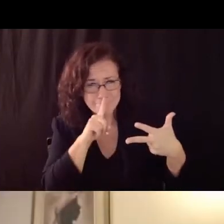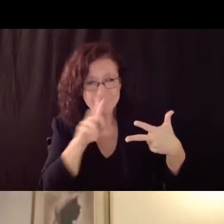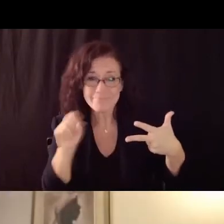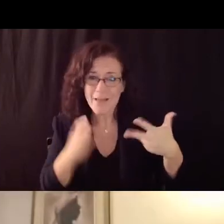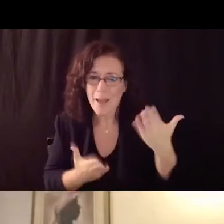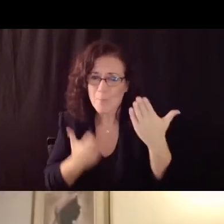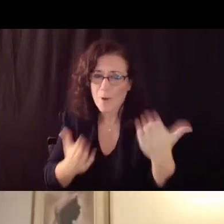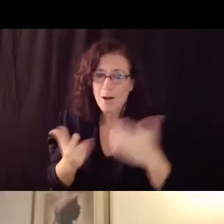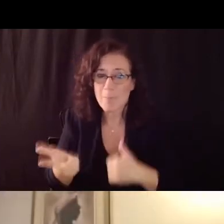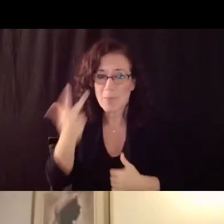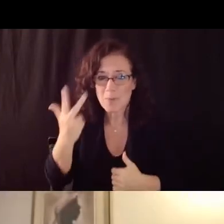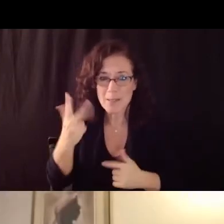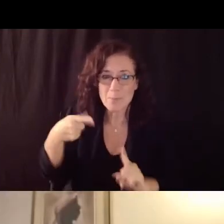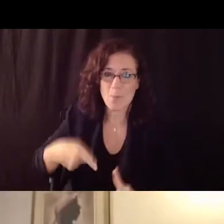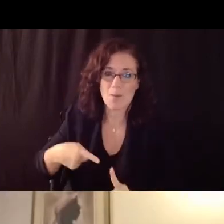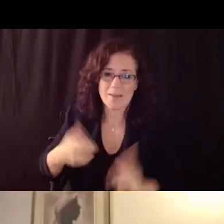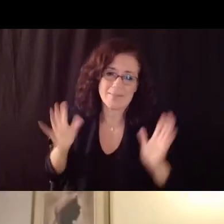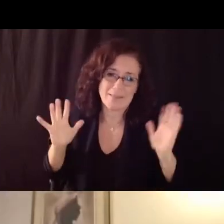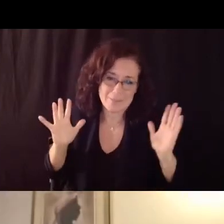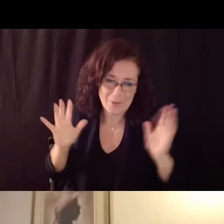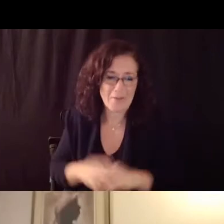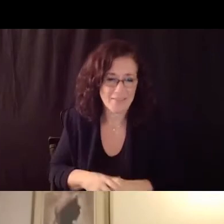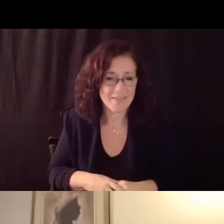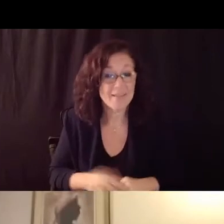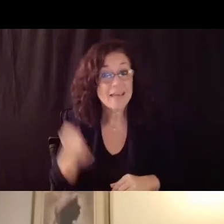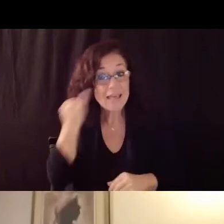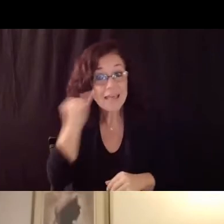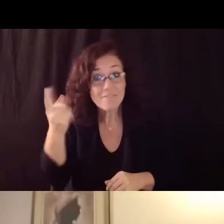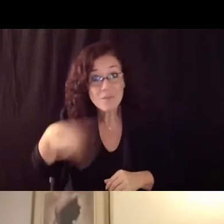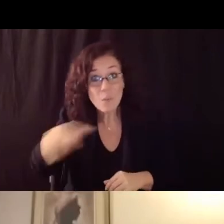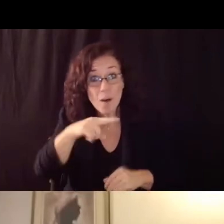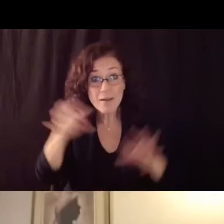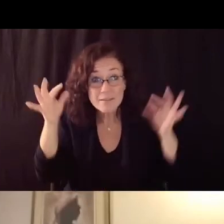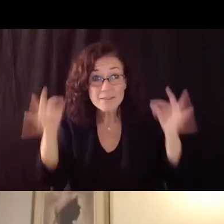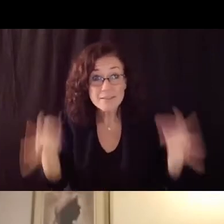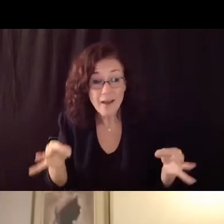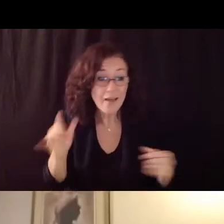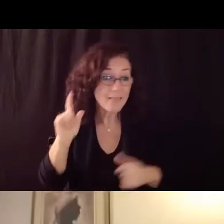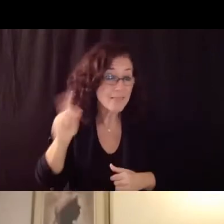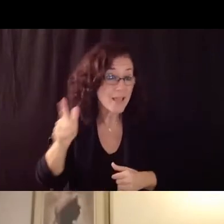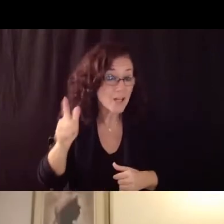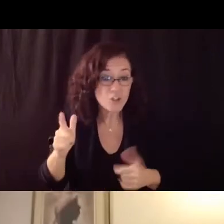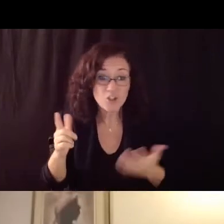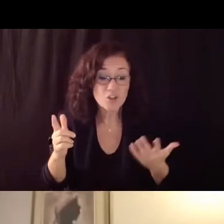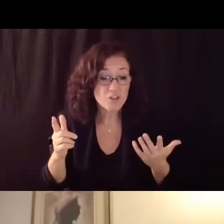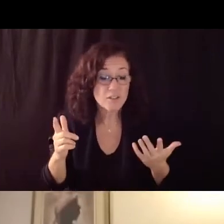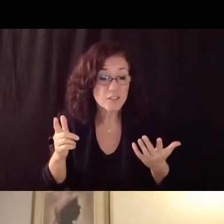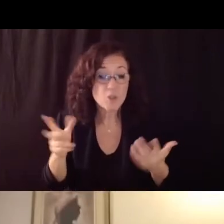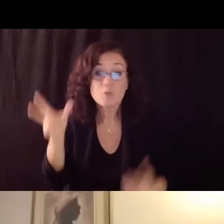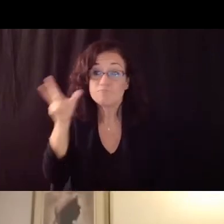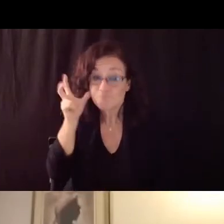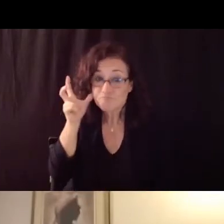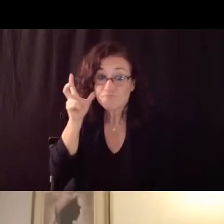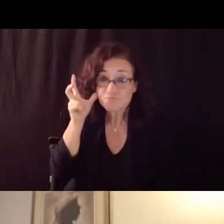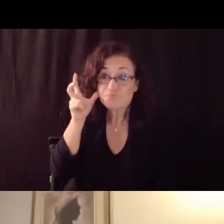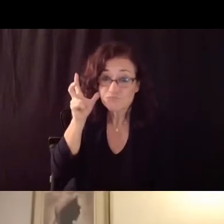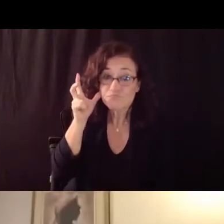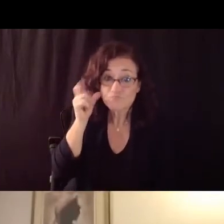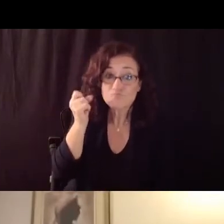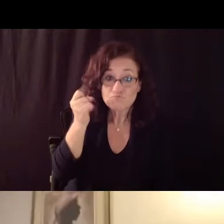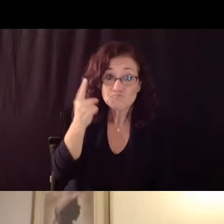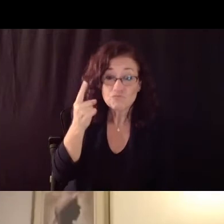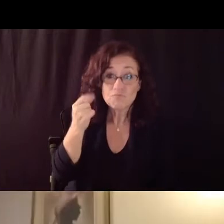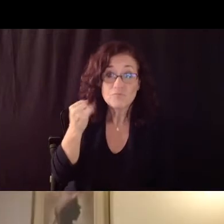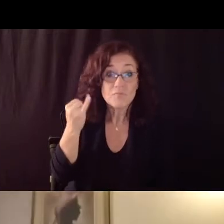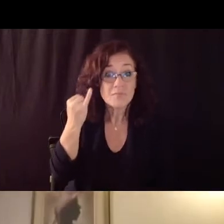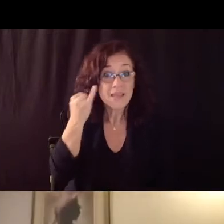um if you do come back and say uh this this as much as we wanted to do this it doesn't make